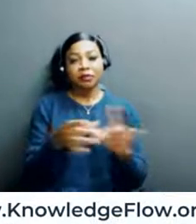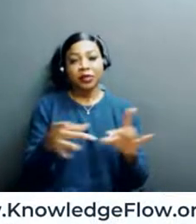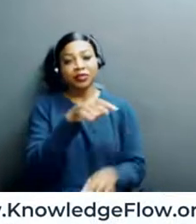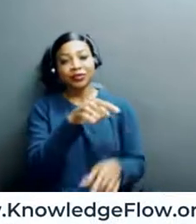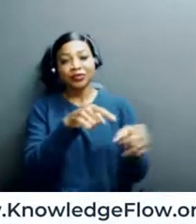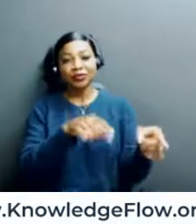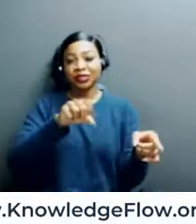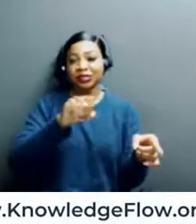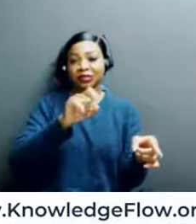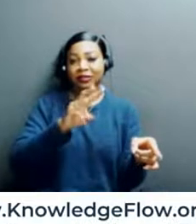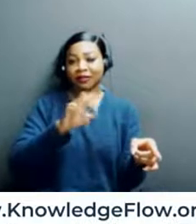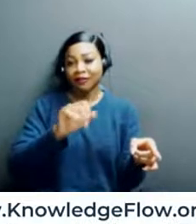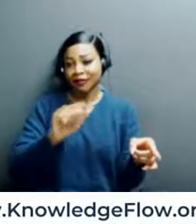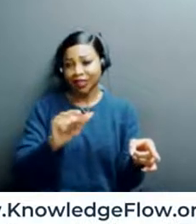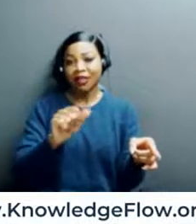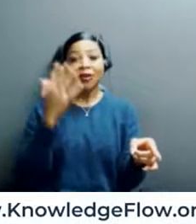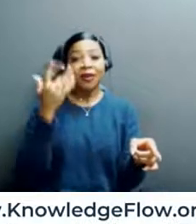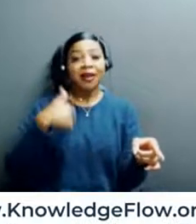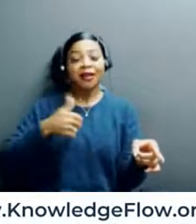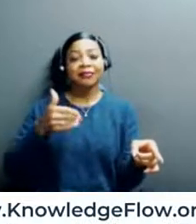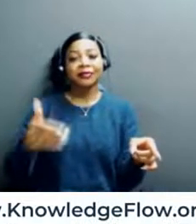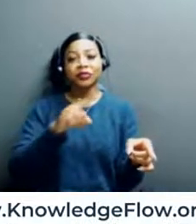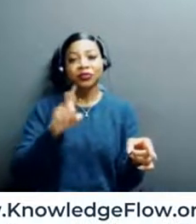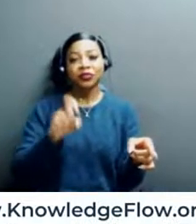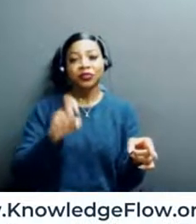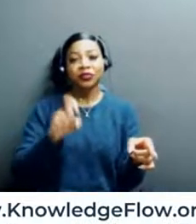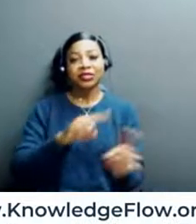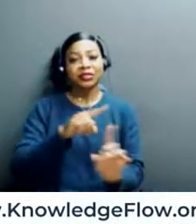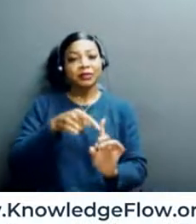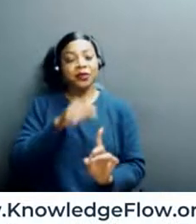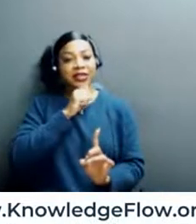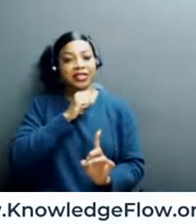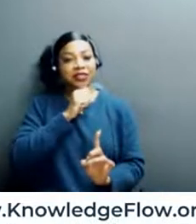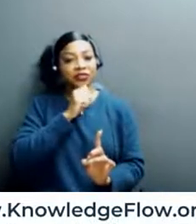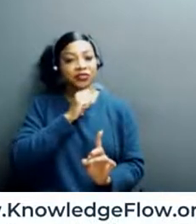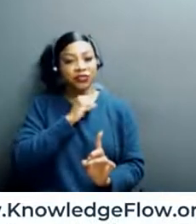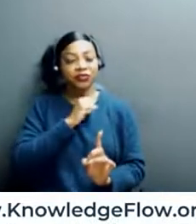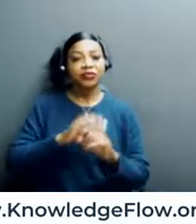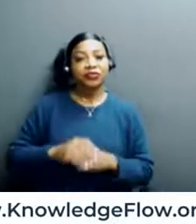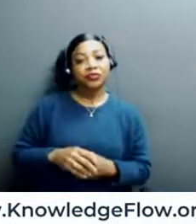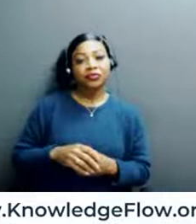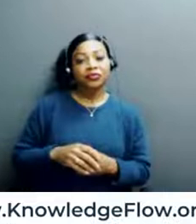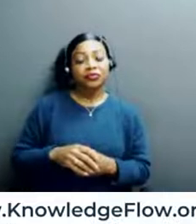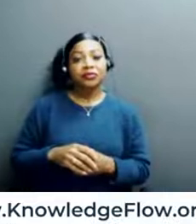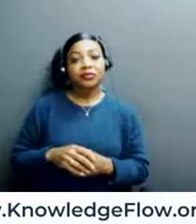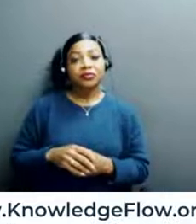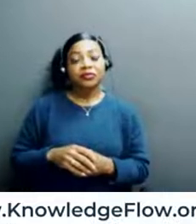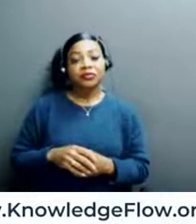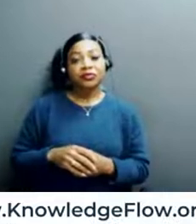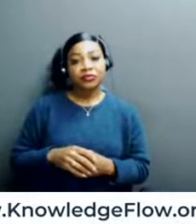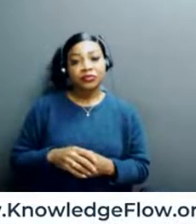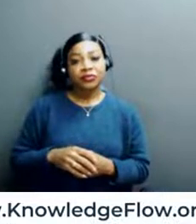my next question for you had to do with ageism. When we're talking about matters of